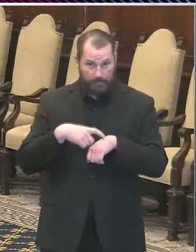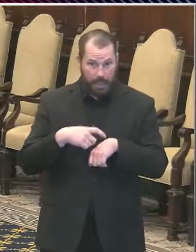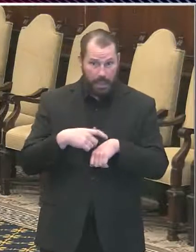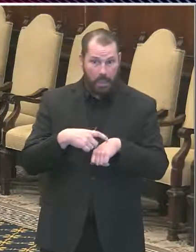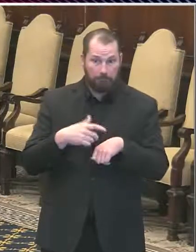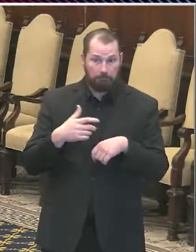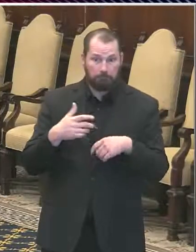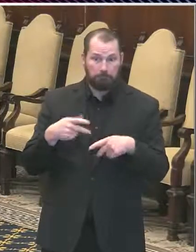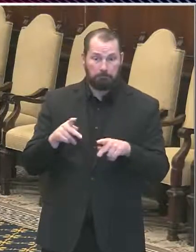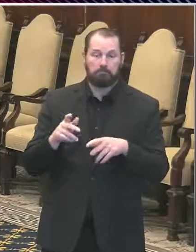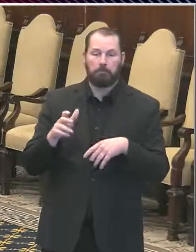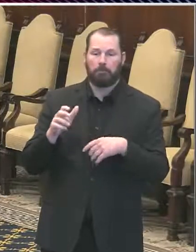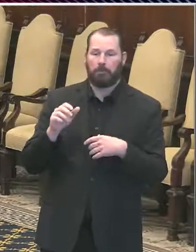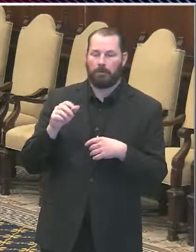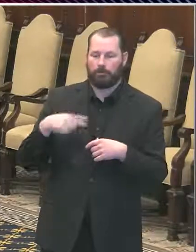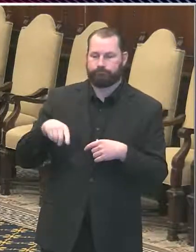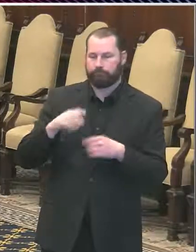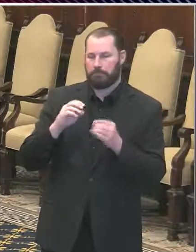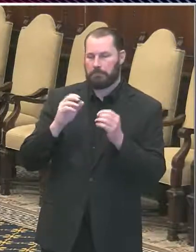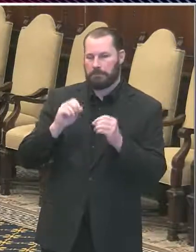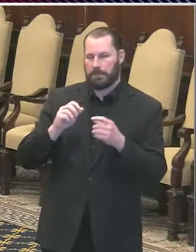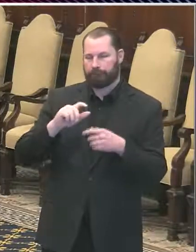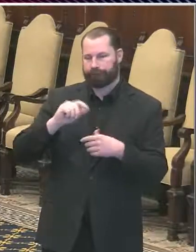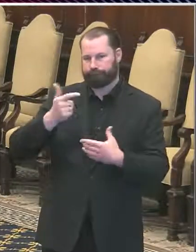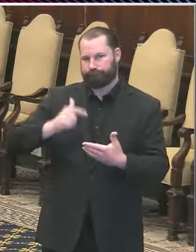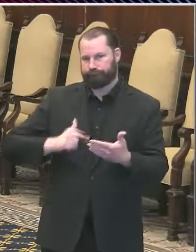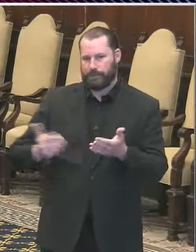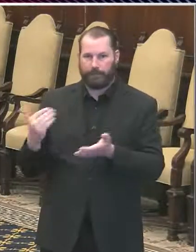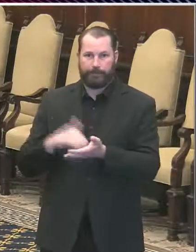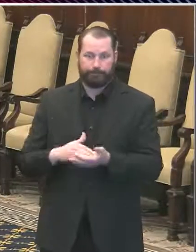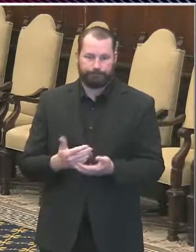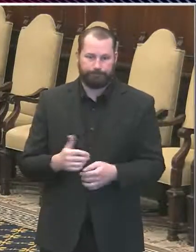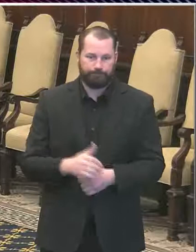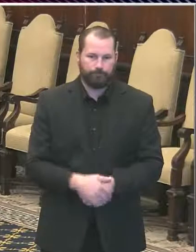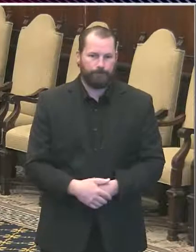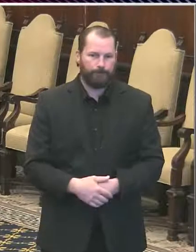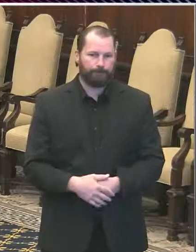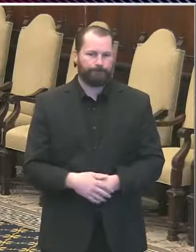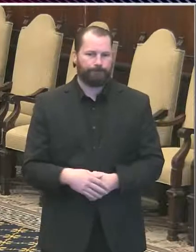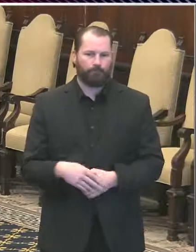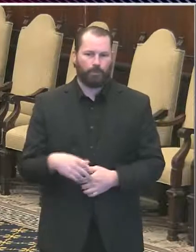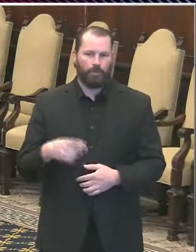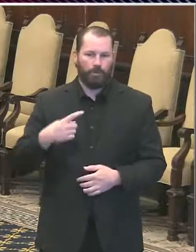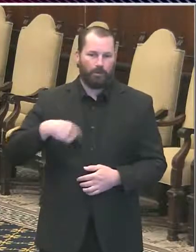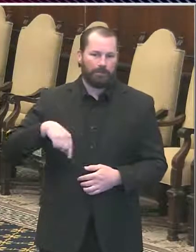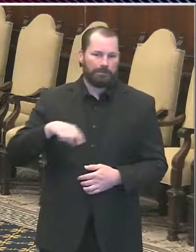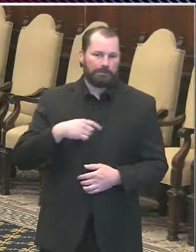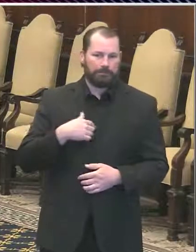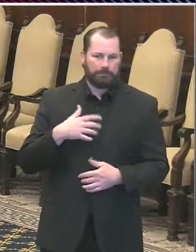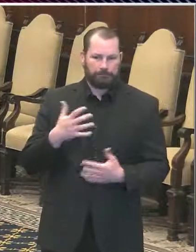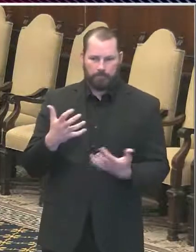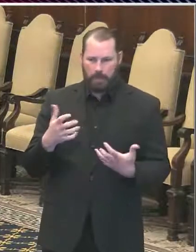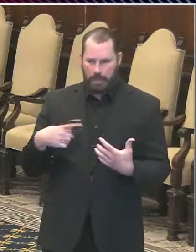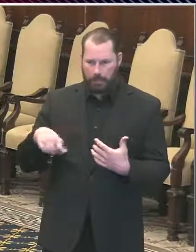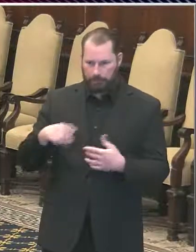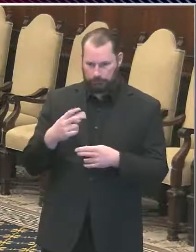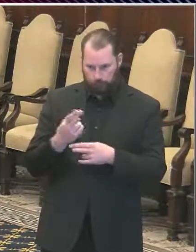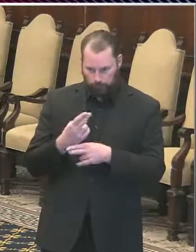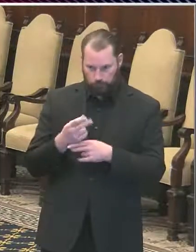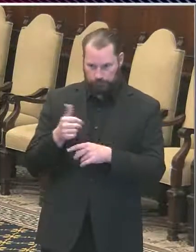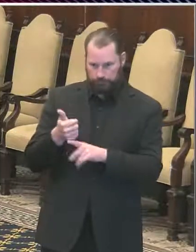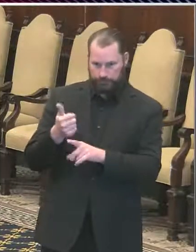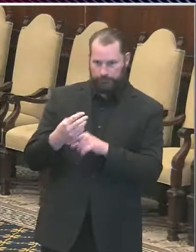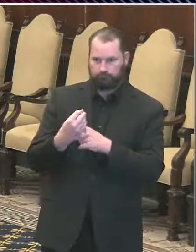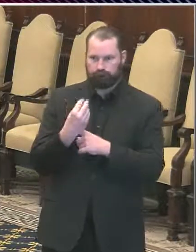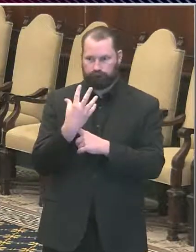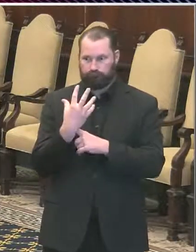raise your hand feature found under the participants list. We also ask that you use video to ask your questions if you are able.